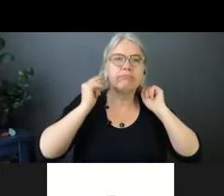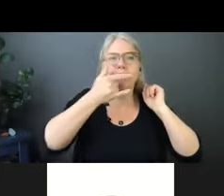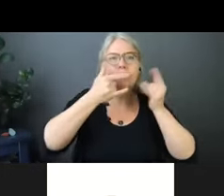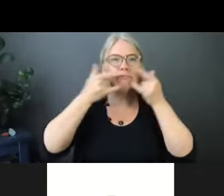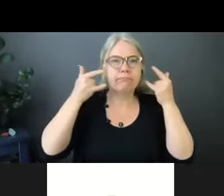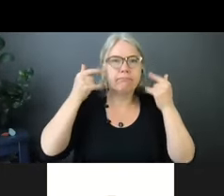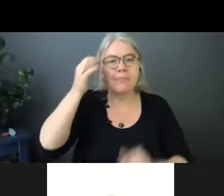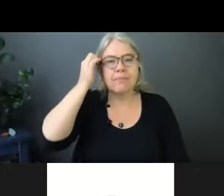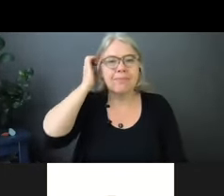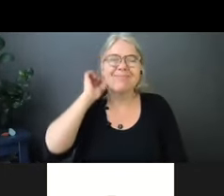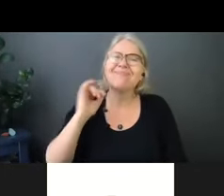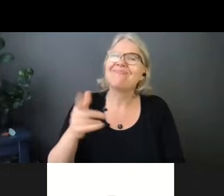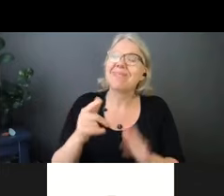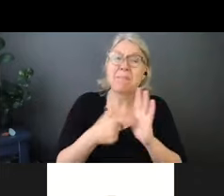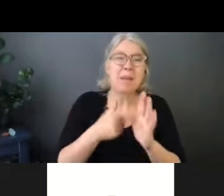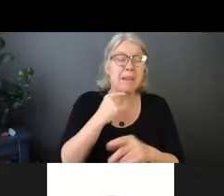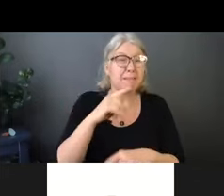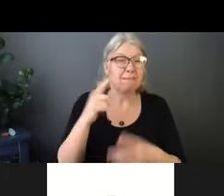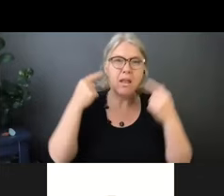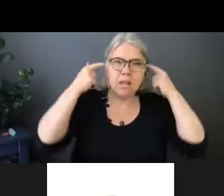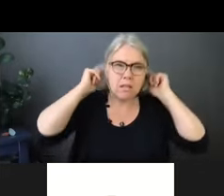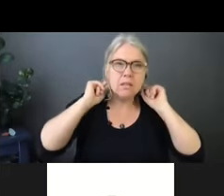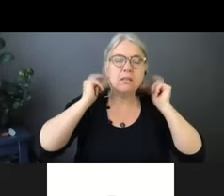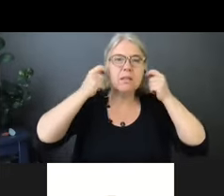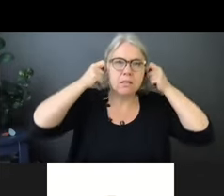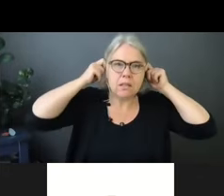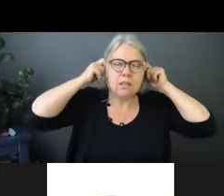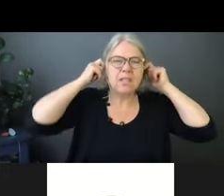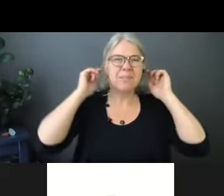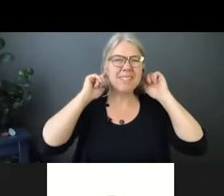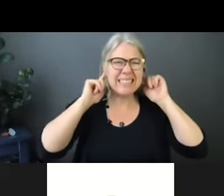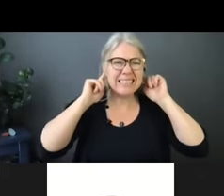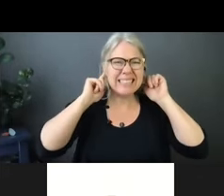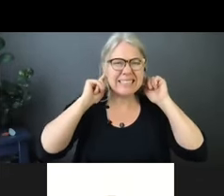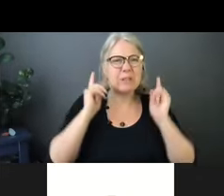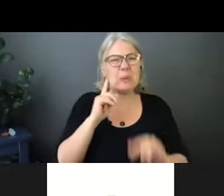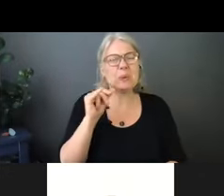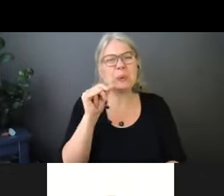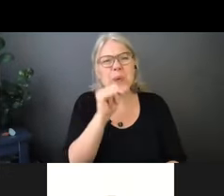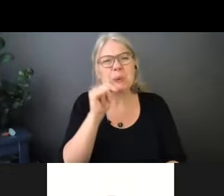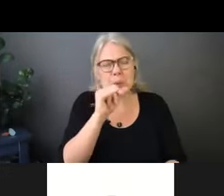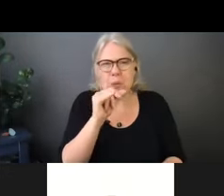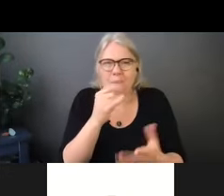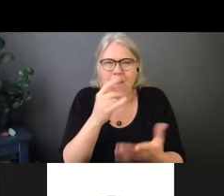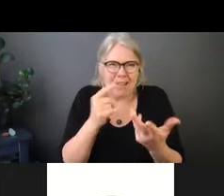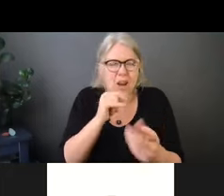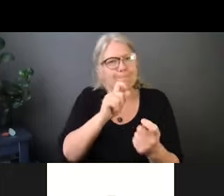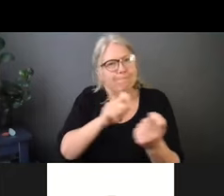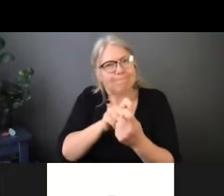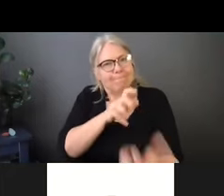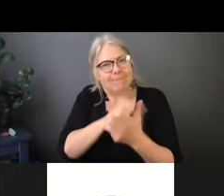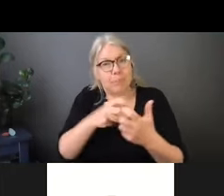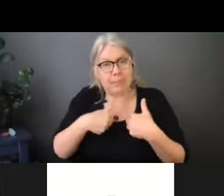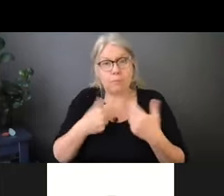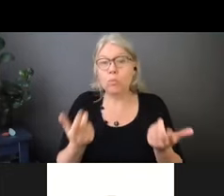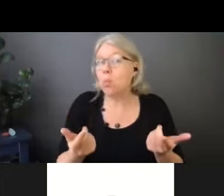be hard for people's ears. They can hurt their one size. So what some people have done is they take a little